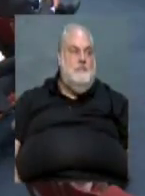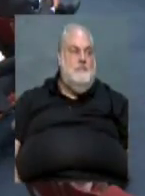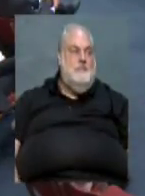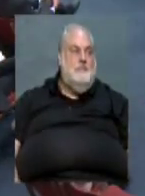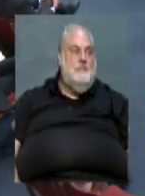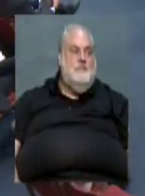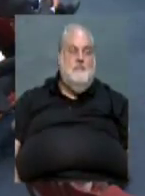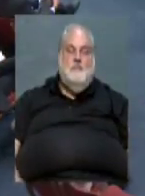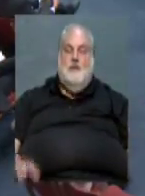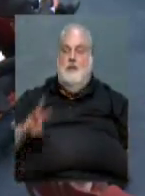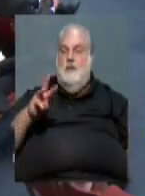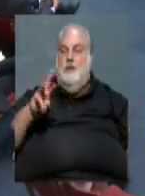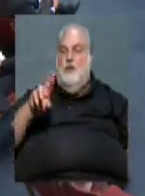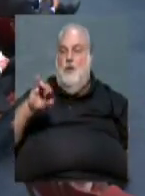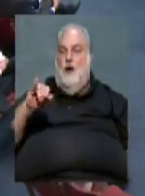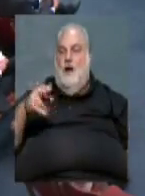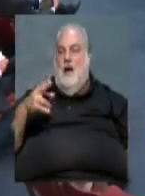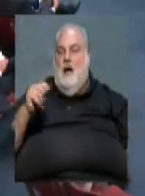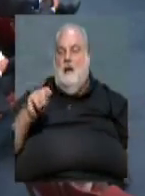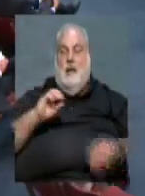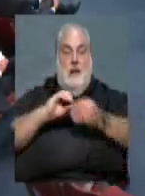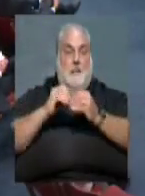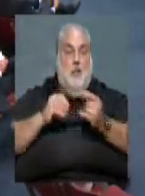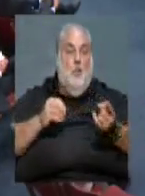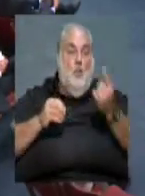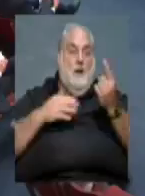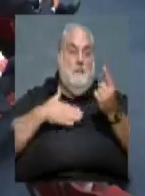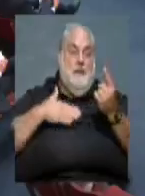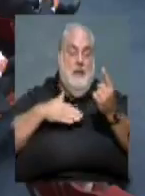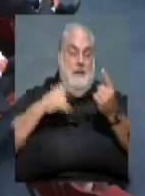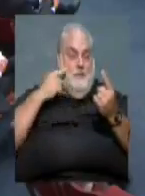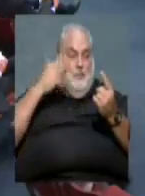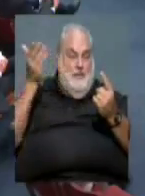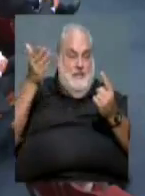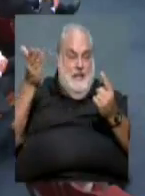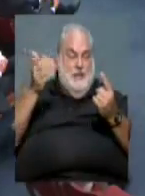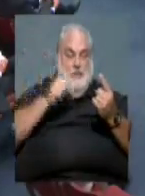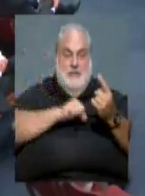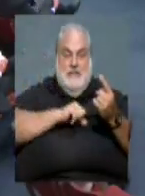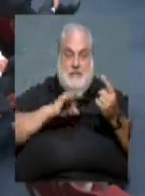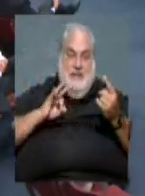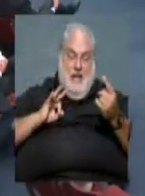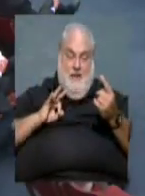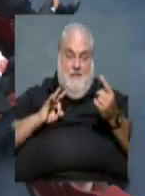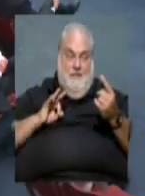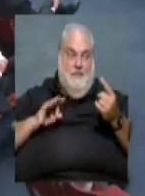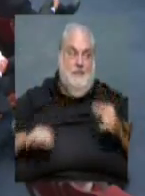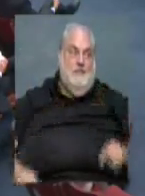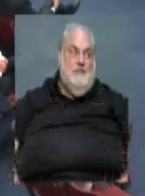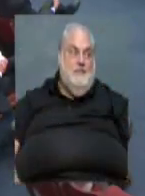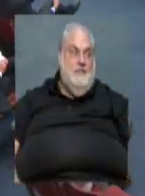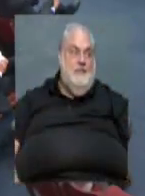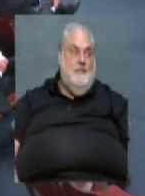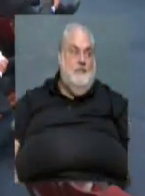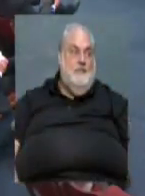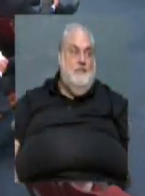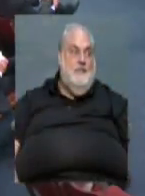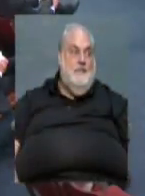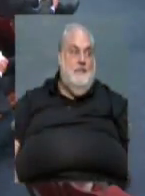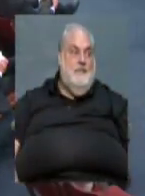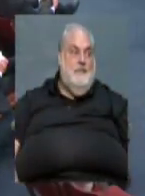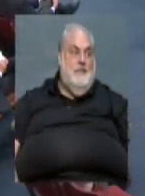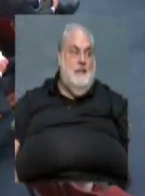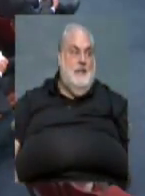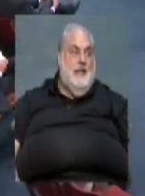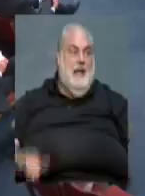Yes, Director Wright. Resolution number one, I'd like a presentation from staff on this. It's just to set the